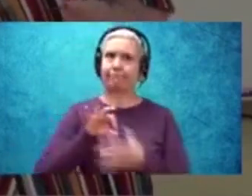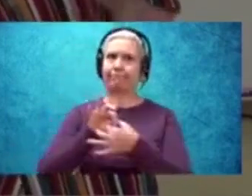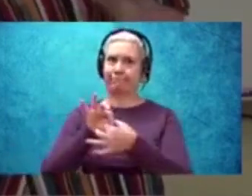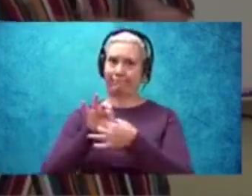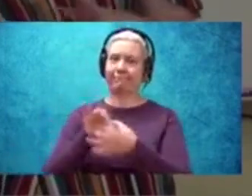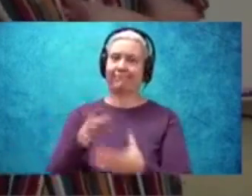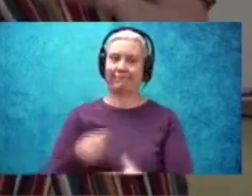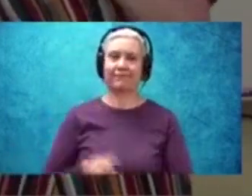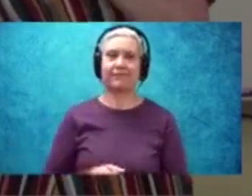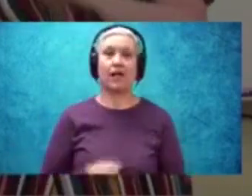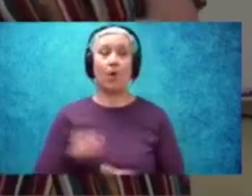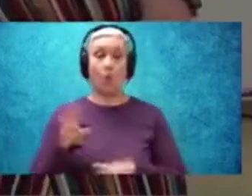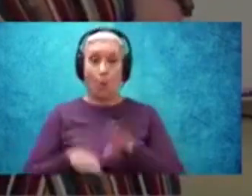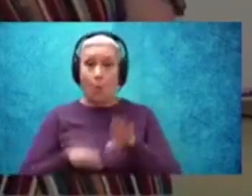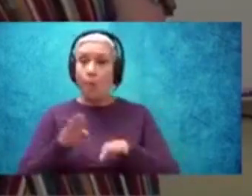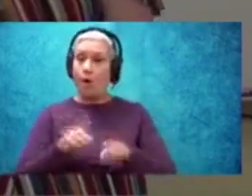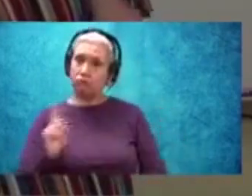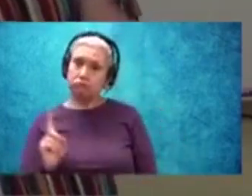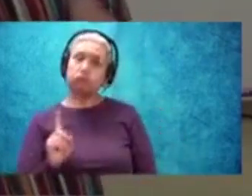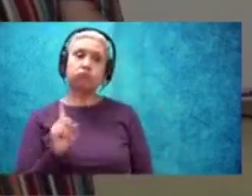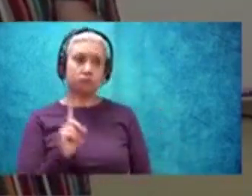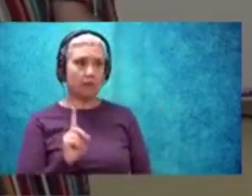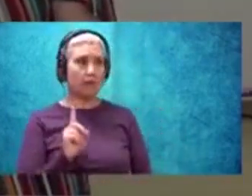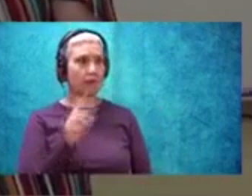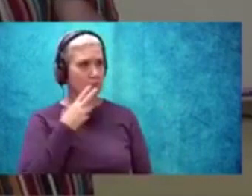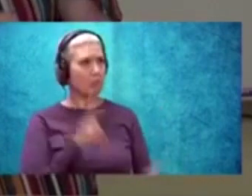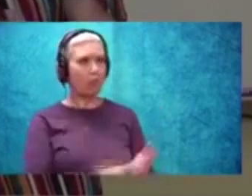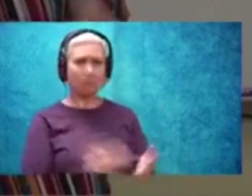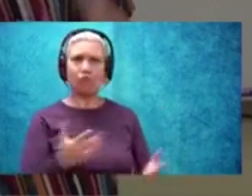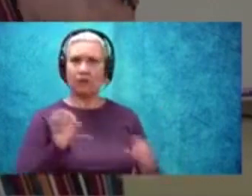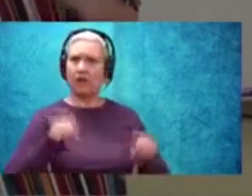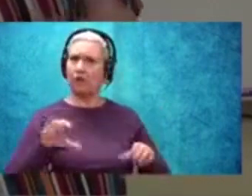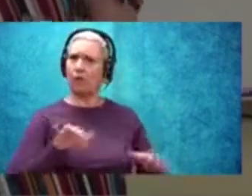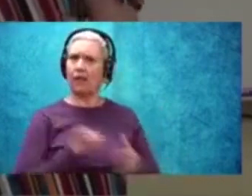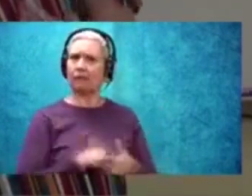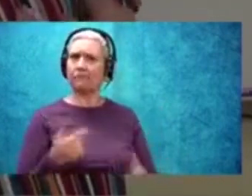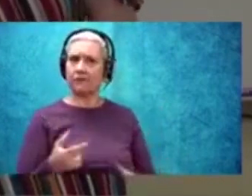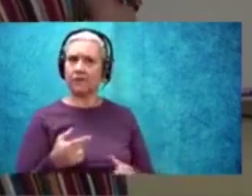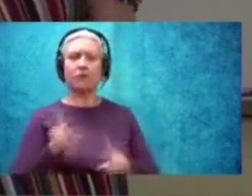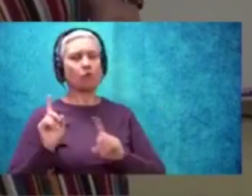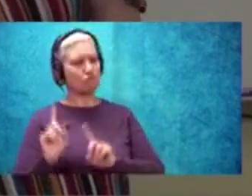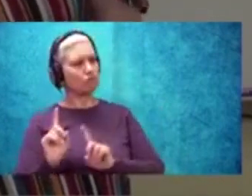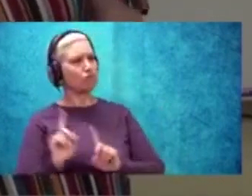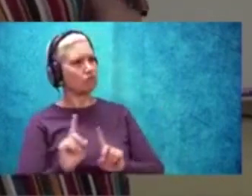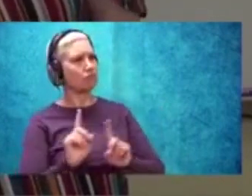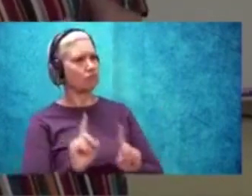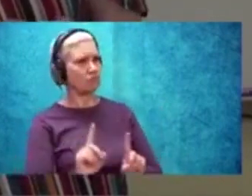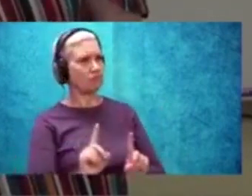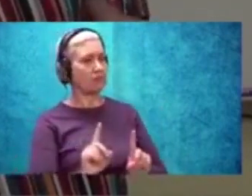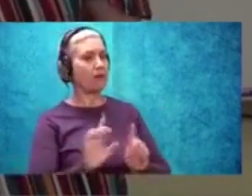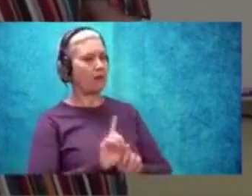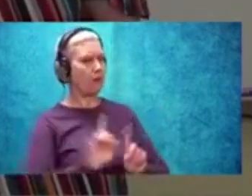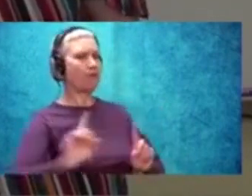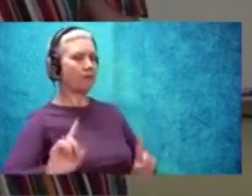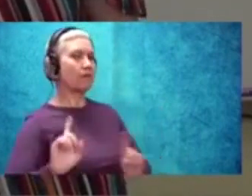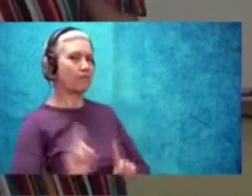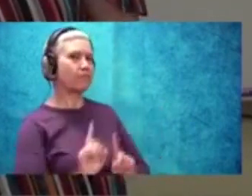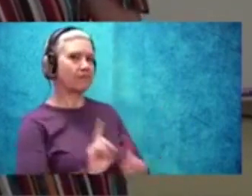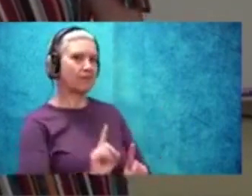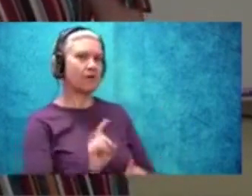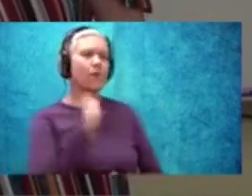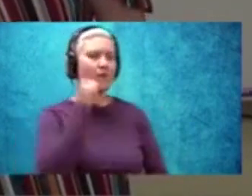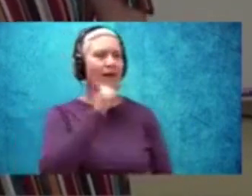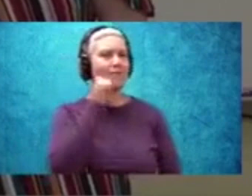And walking is a really good approved activity for right now. And so we decided, let's get out and let's walk. it's become a daily routine for